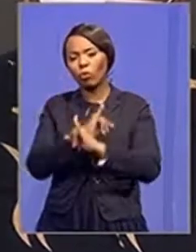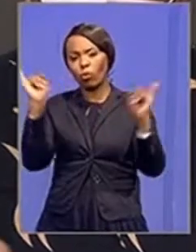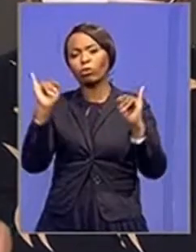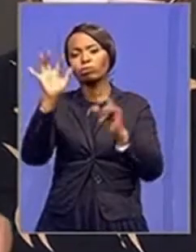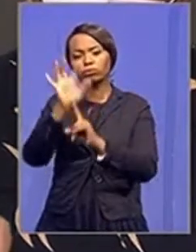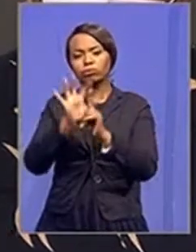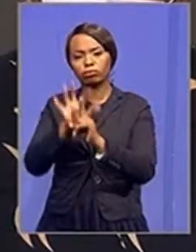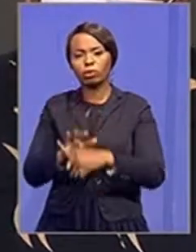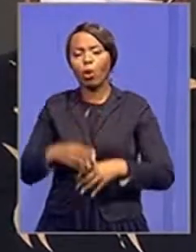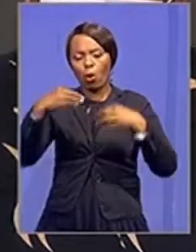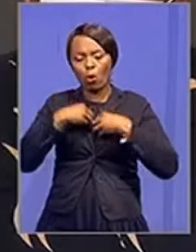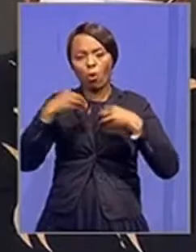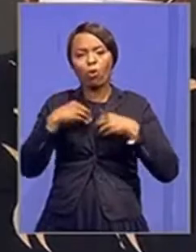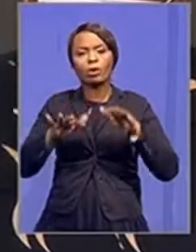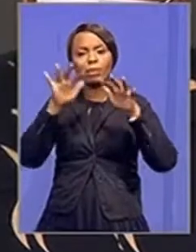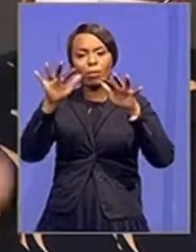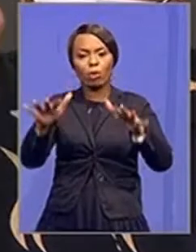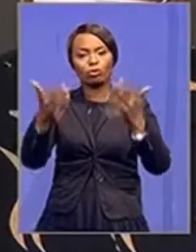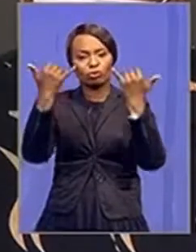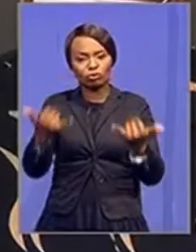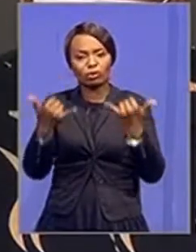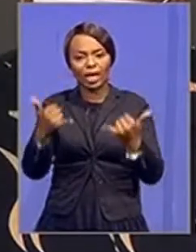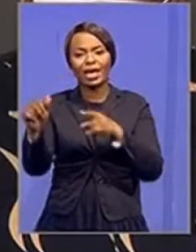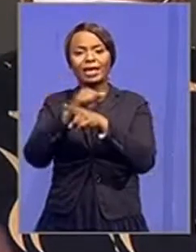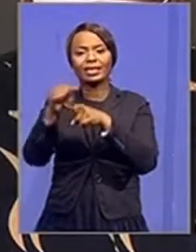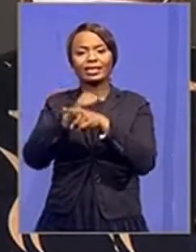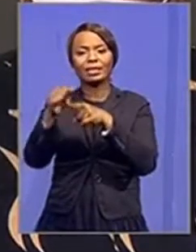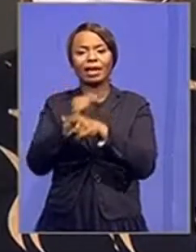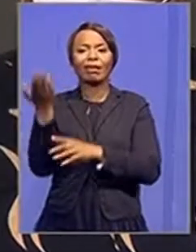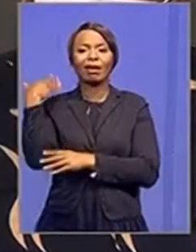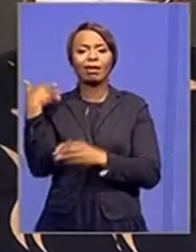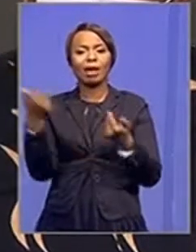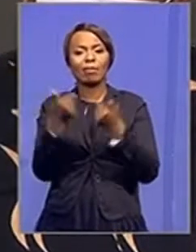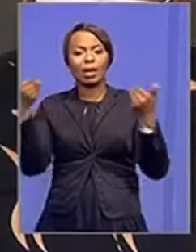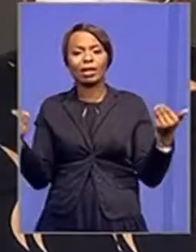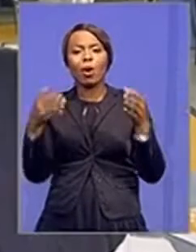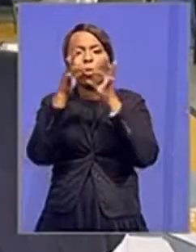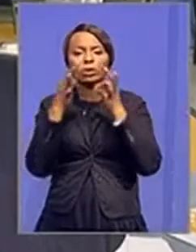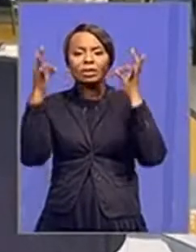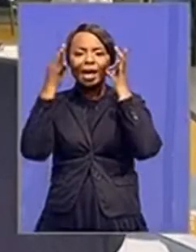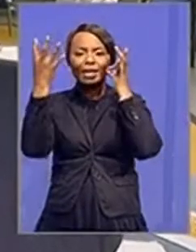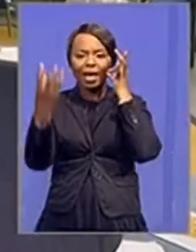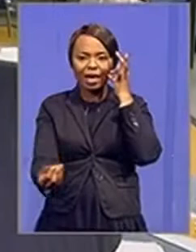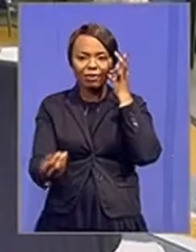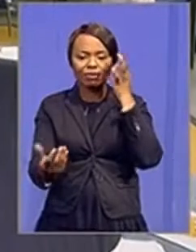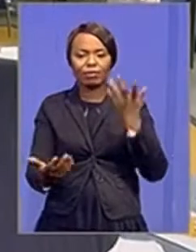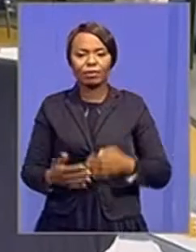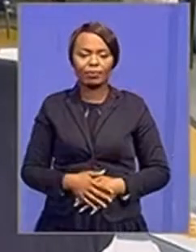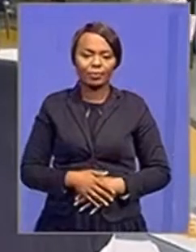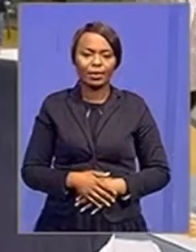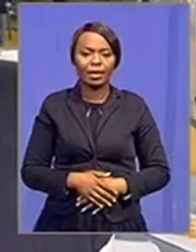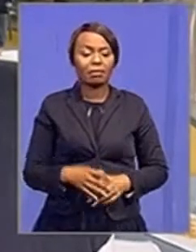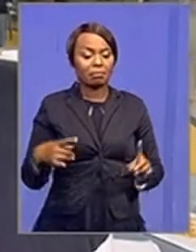people today who were trained under apartheid, they were silent. We're to have a world look